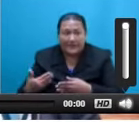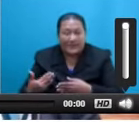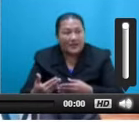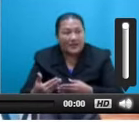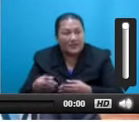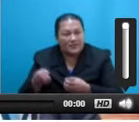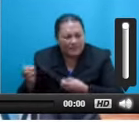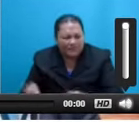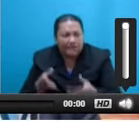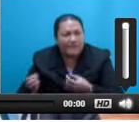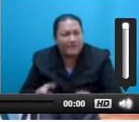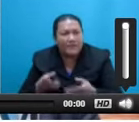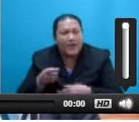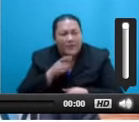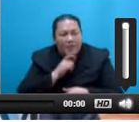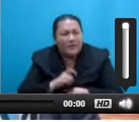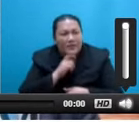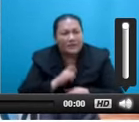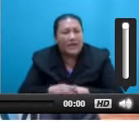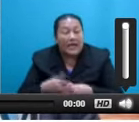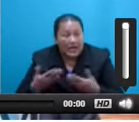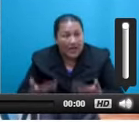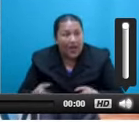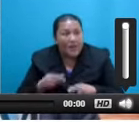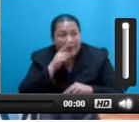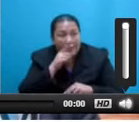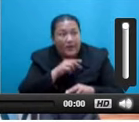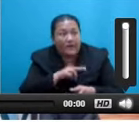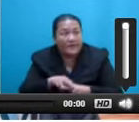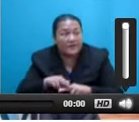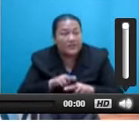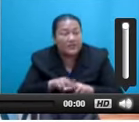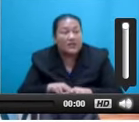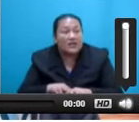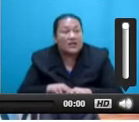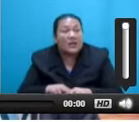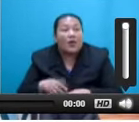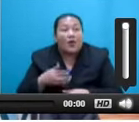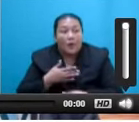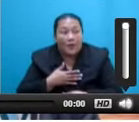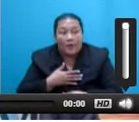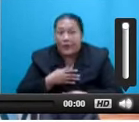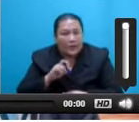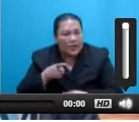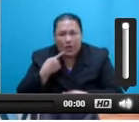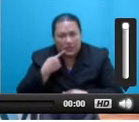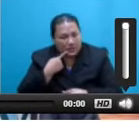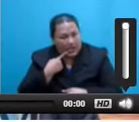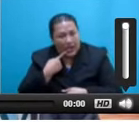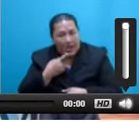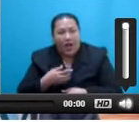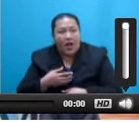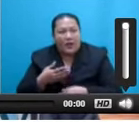opposition of the people of Fiji, we have sacred duty to our country and its people. We will not shy away from being voices